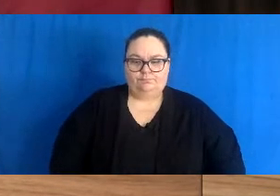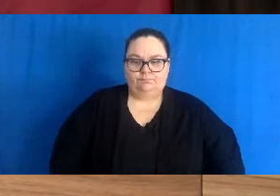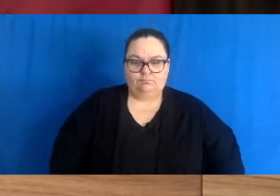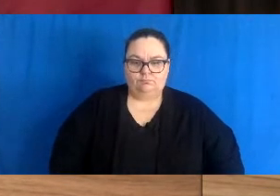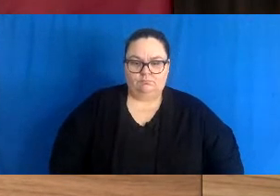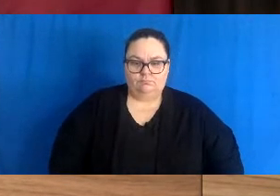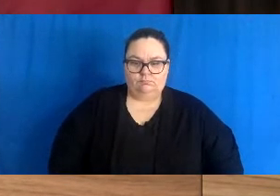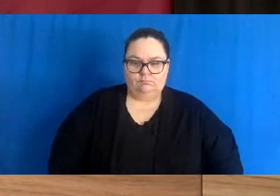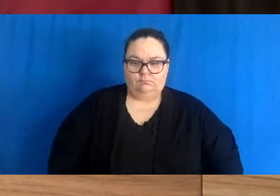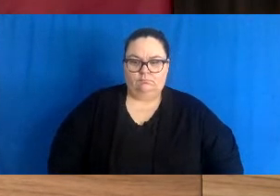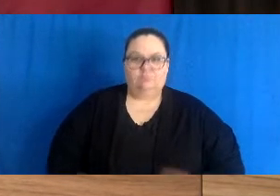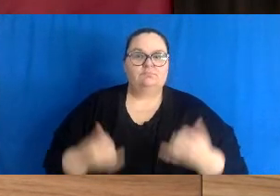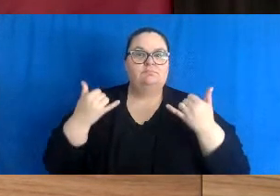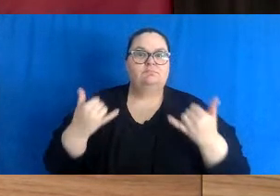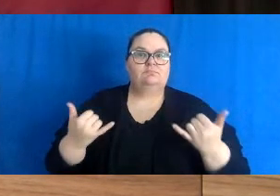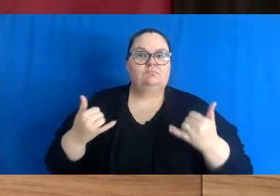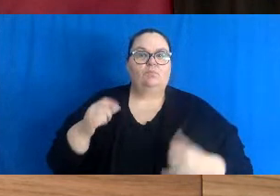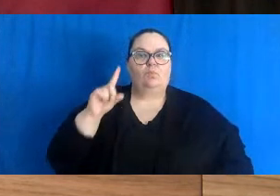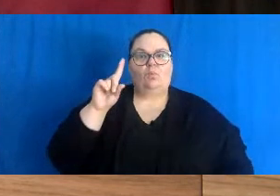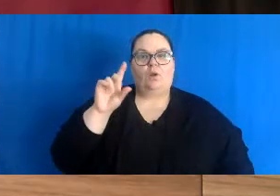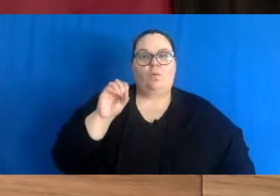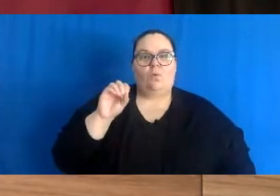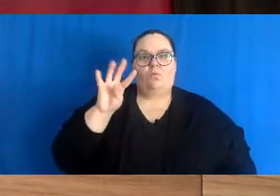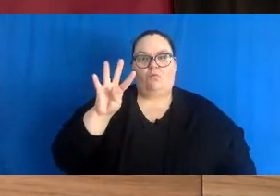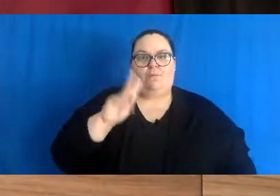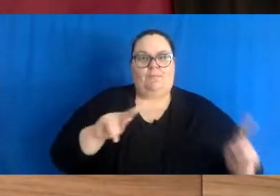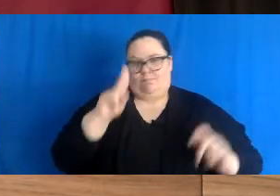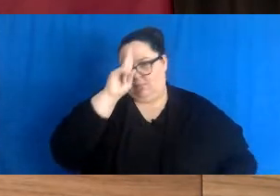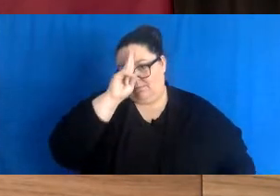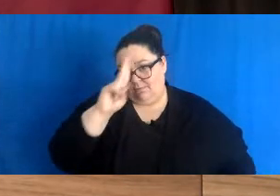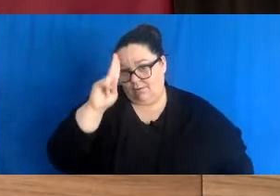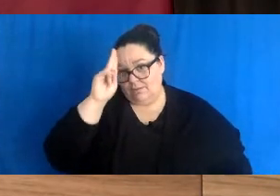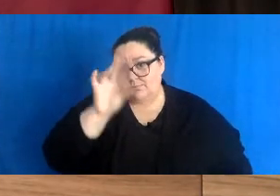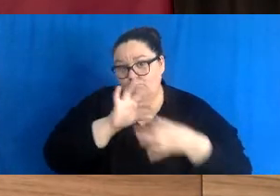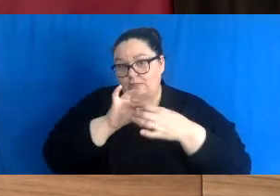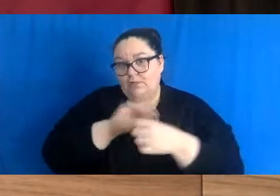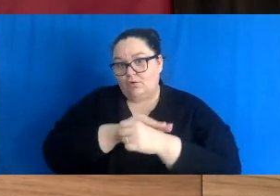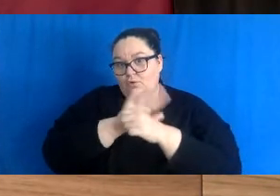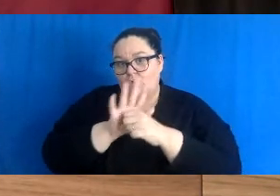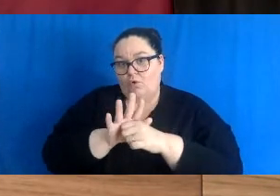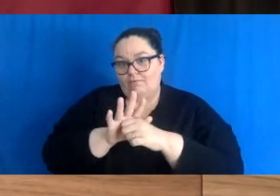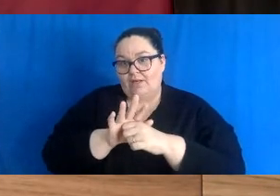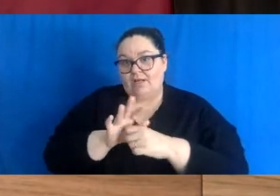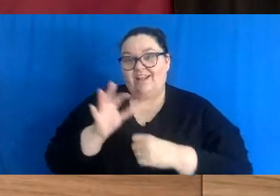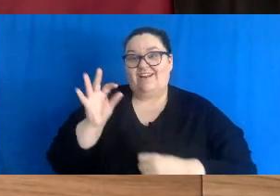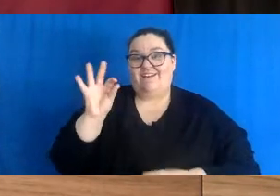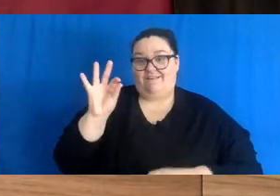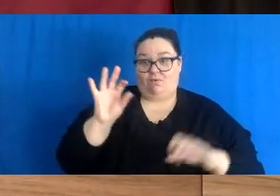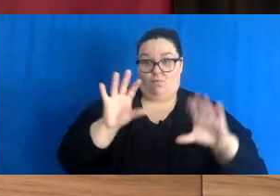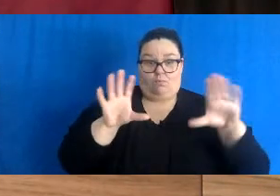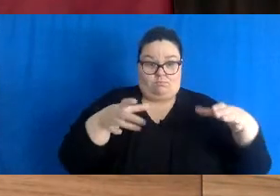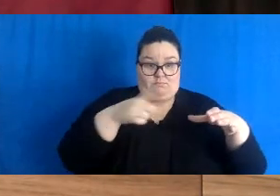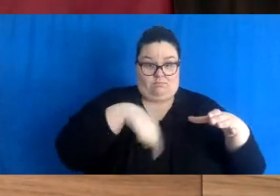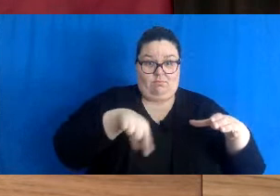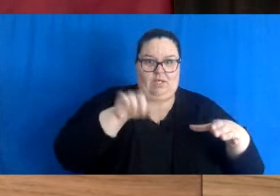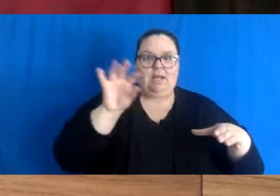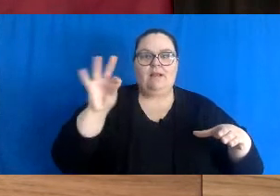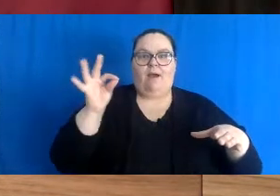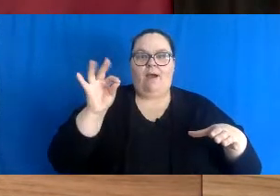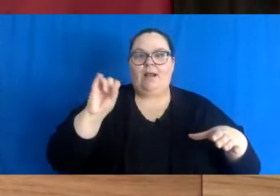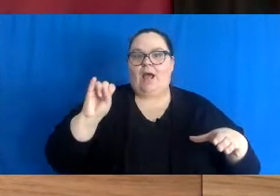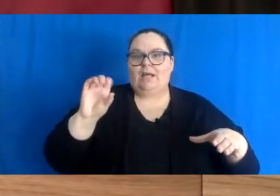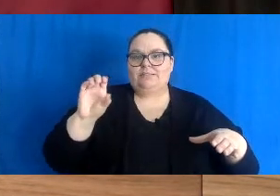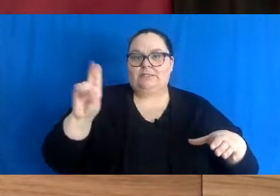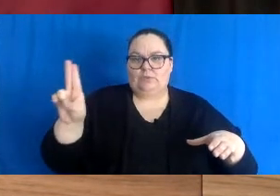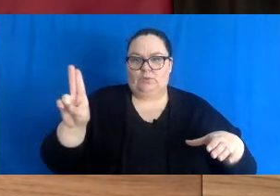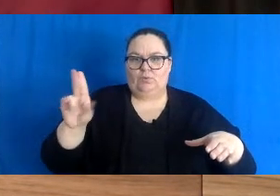Today, there are 104 New Brunswickers in hospital due to COVID-19. Of those, nine are now in an ICU ward. If we did nothing,